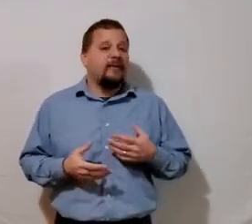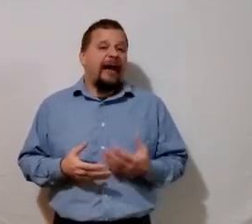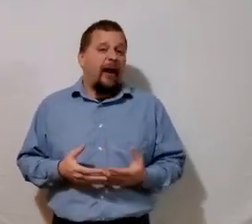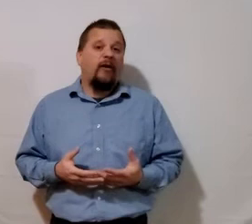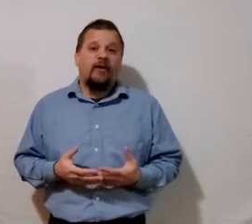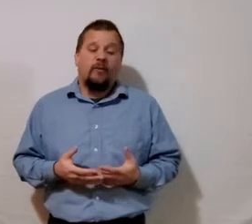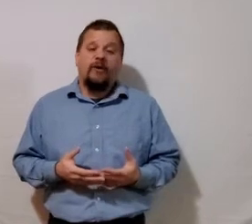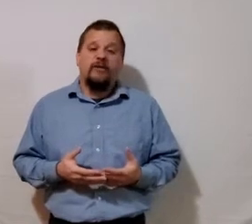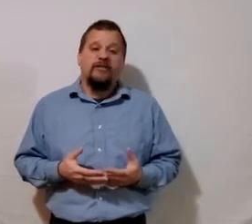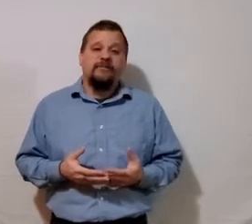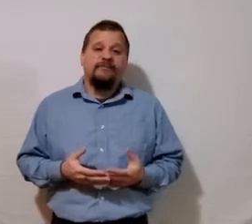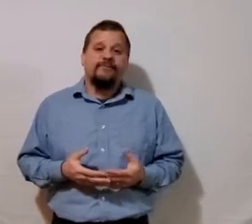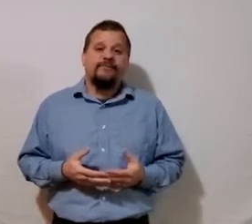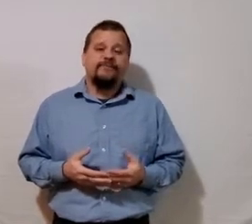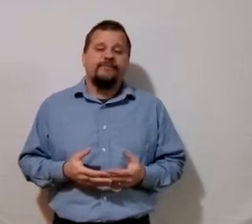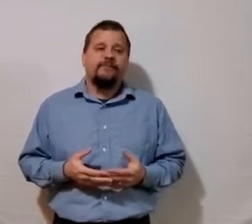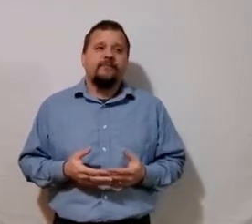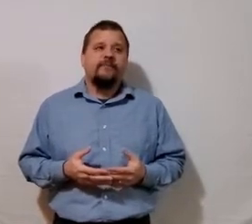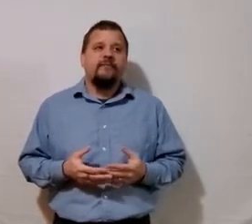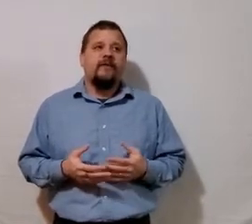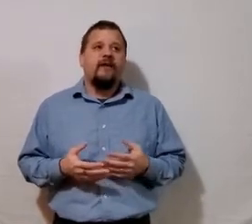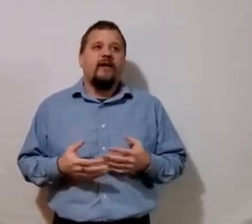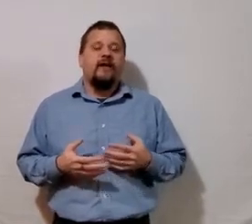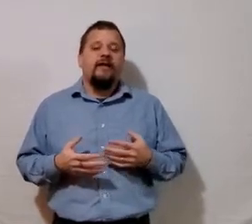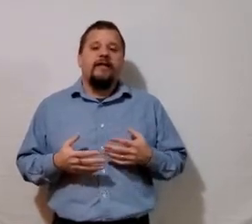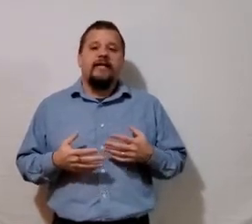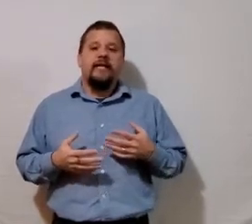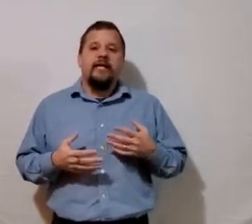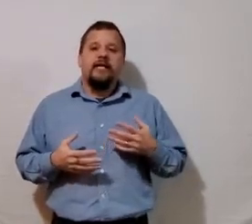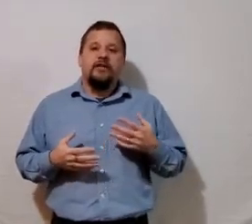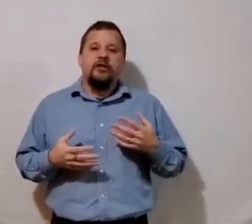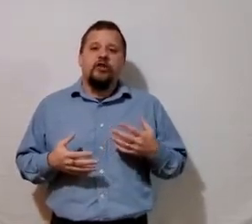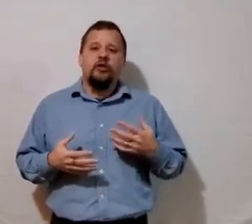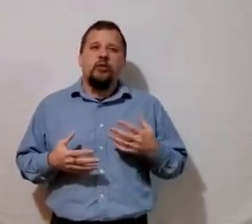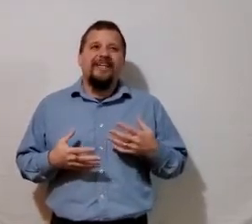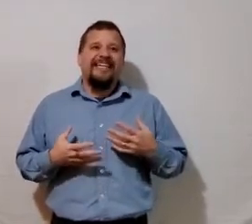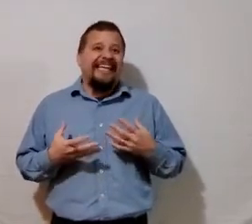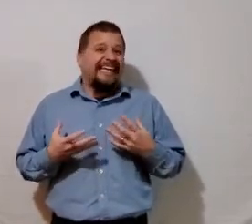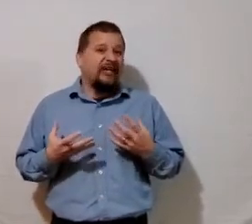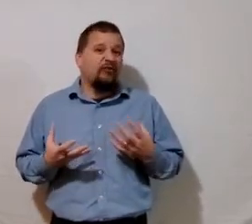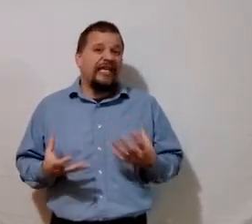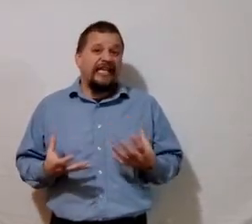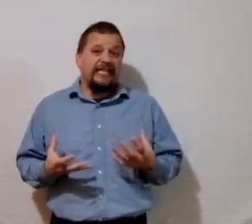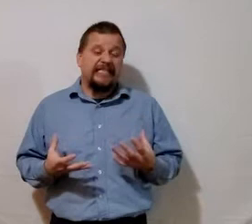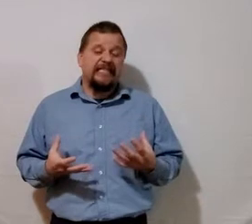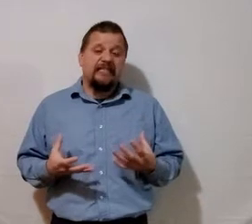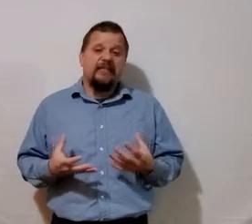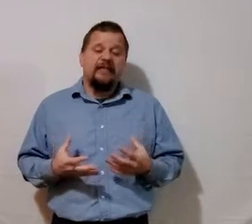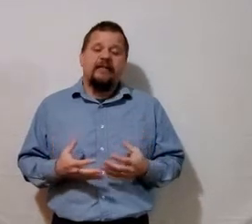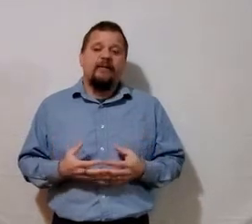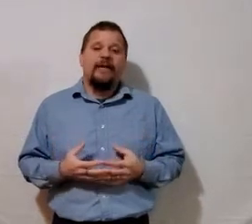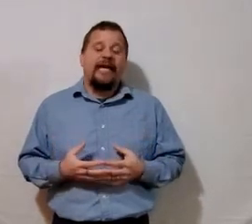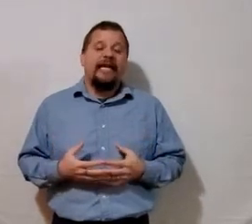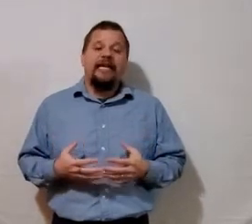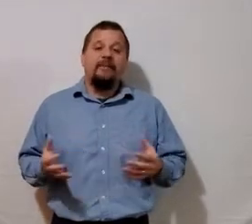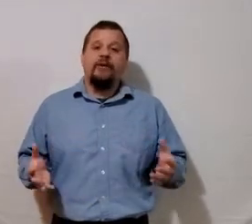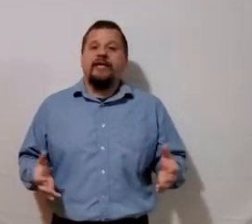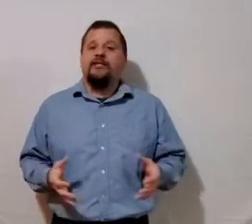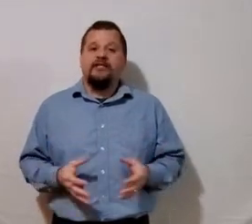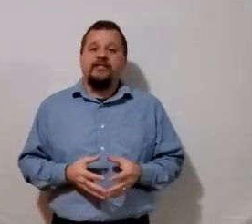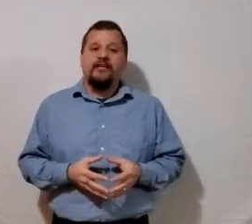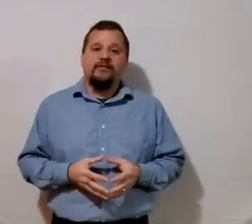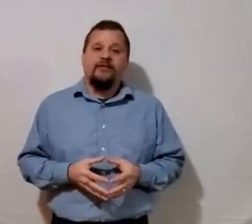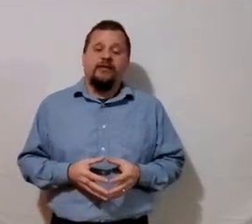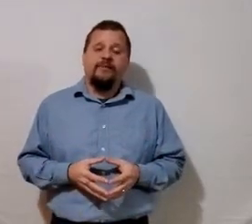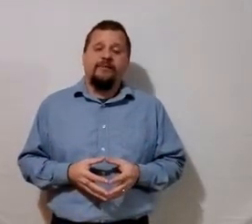about is the power of our words the two key ingredients that make any